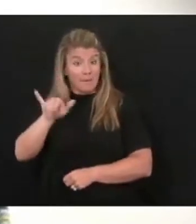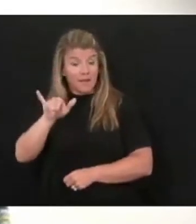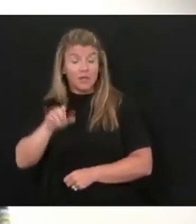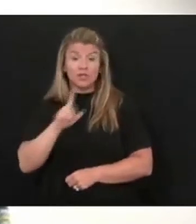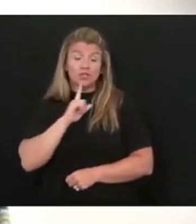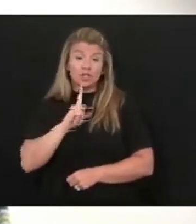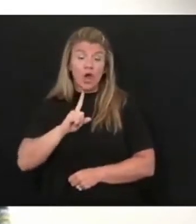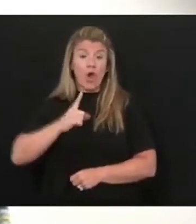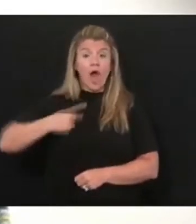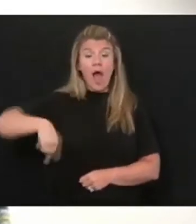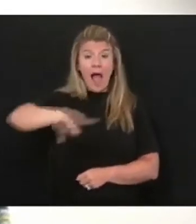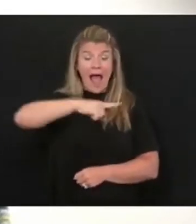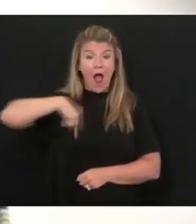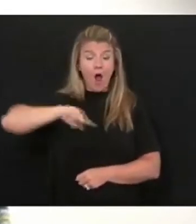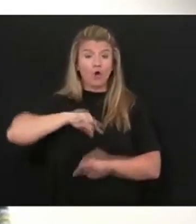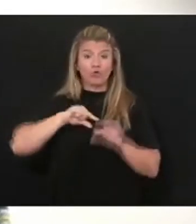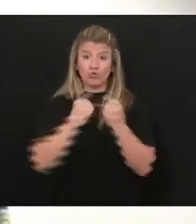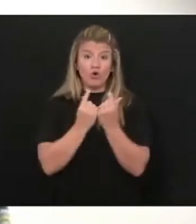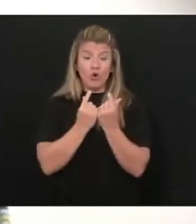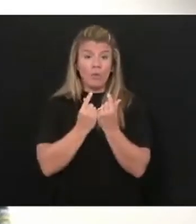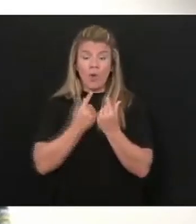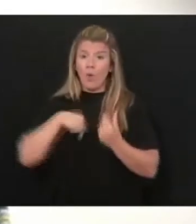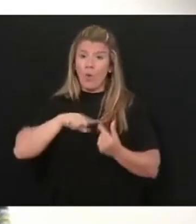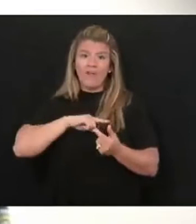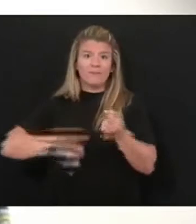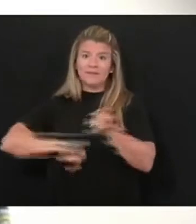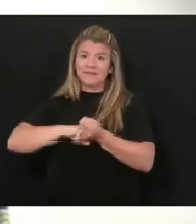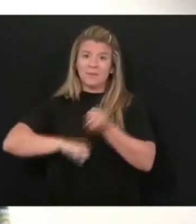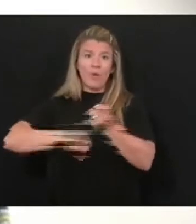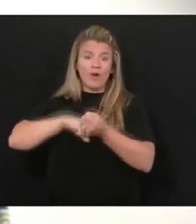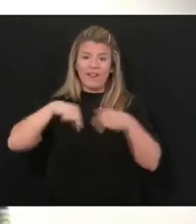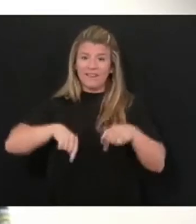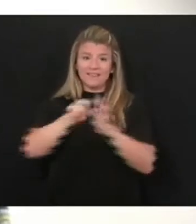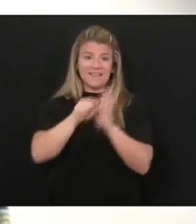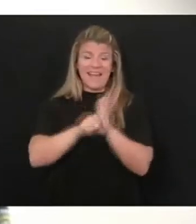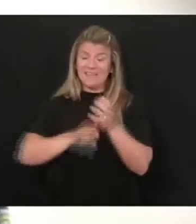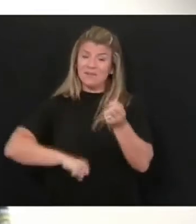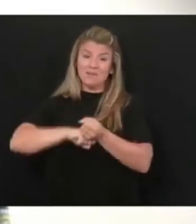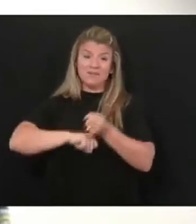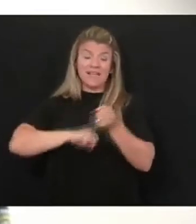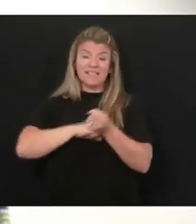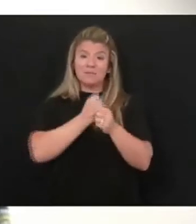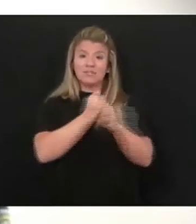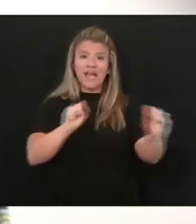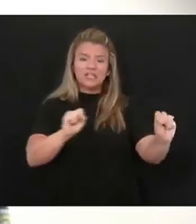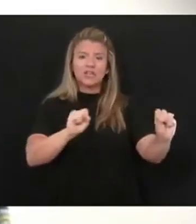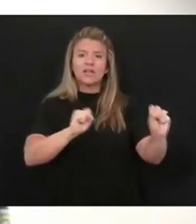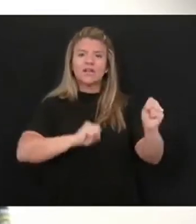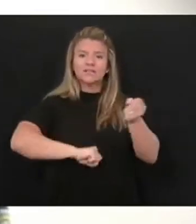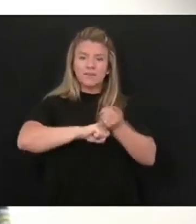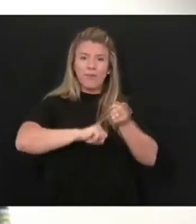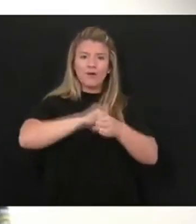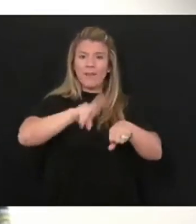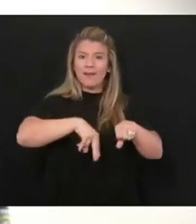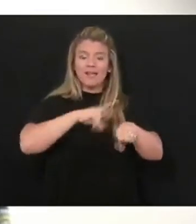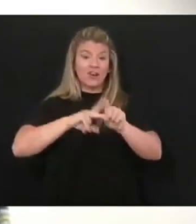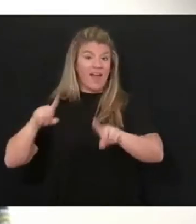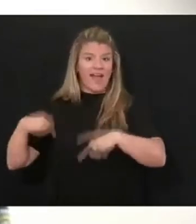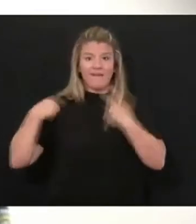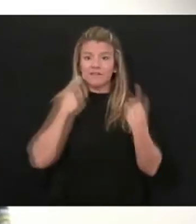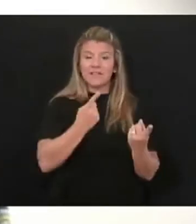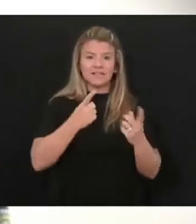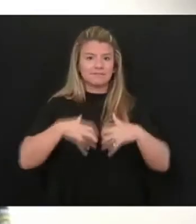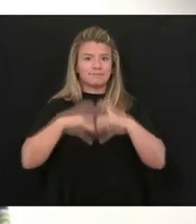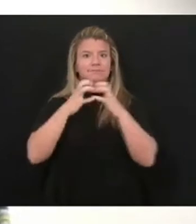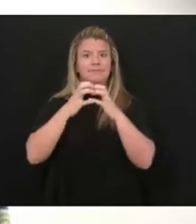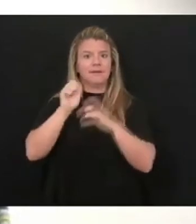citizenry, have been supporting the protection and support to our nation since the formation of